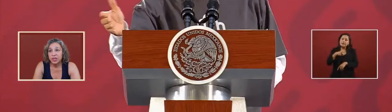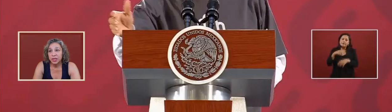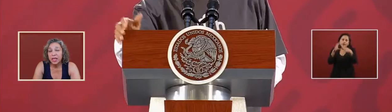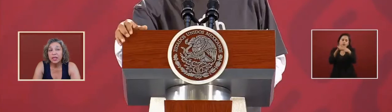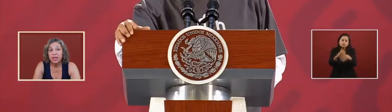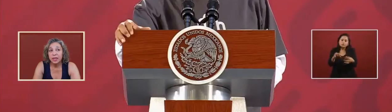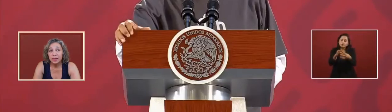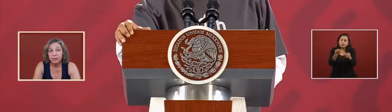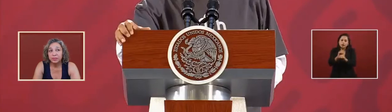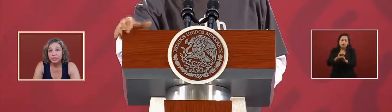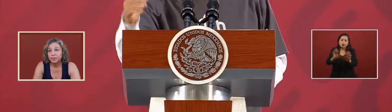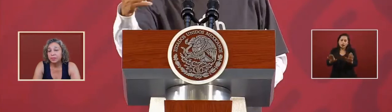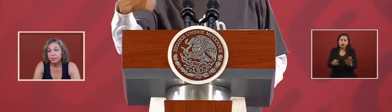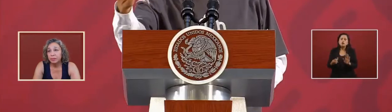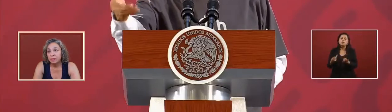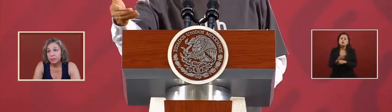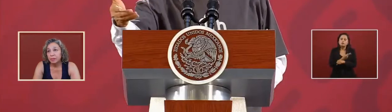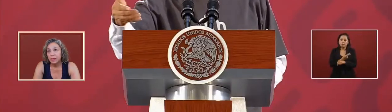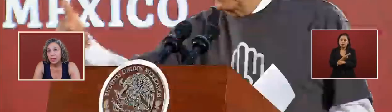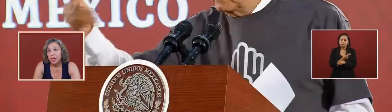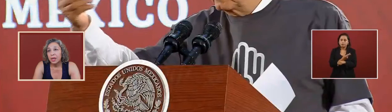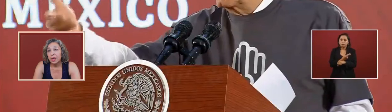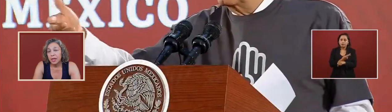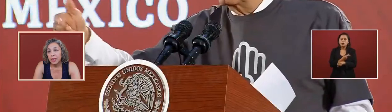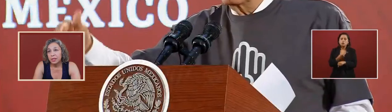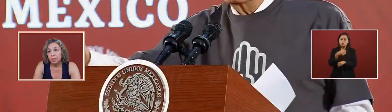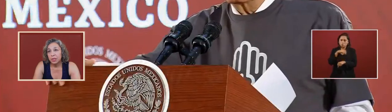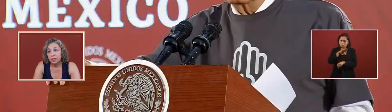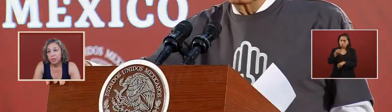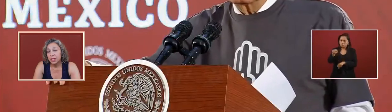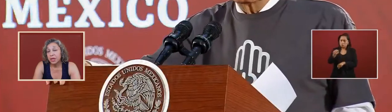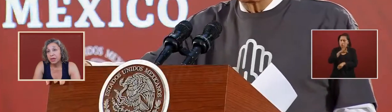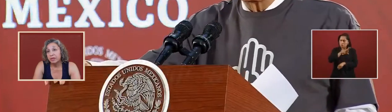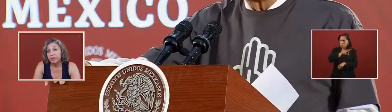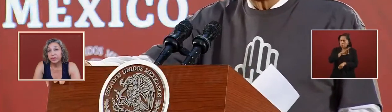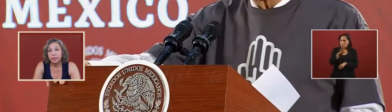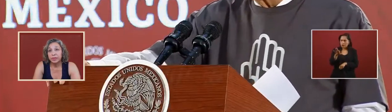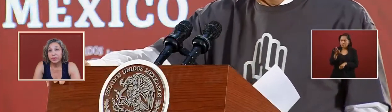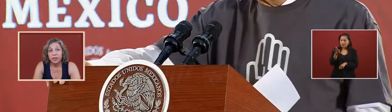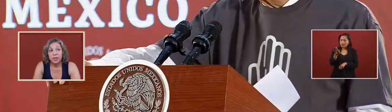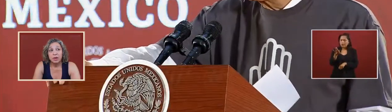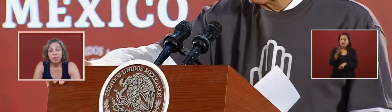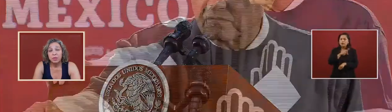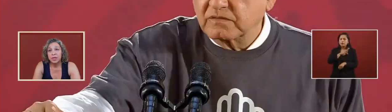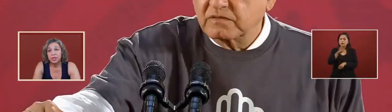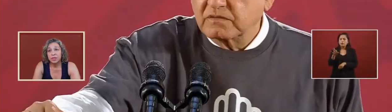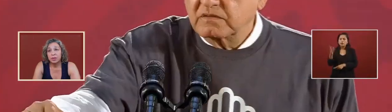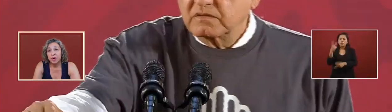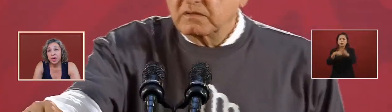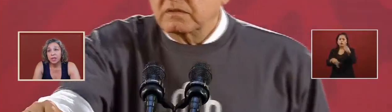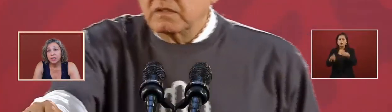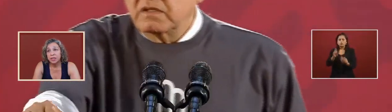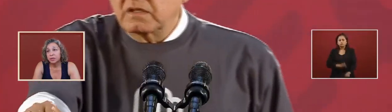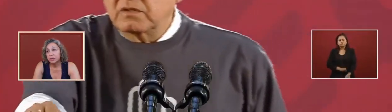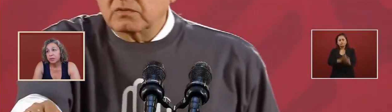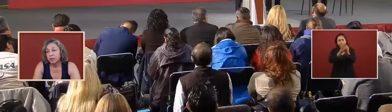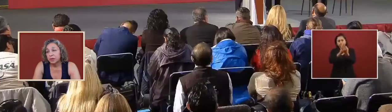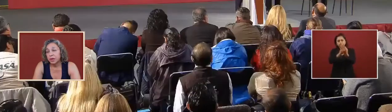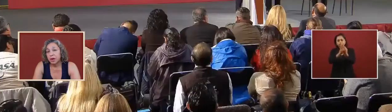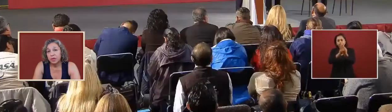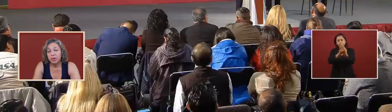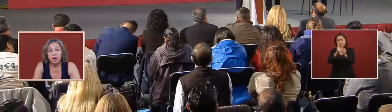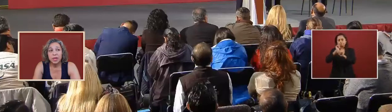situation legally he has a possibility of resorting to